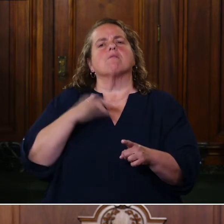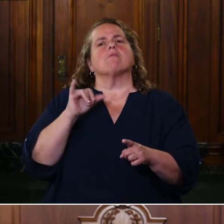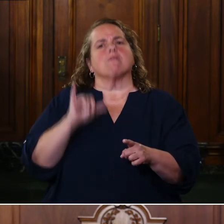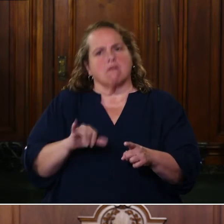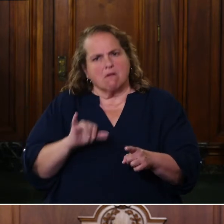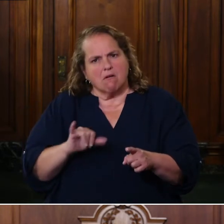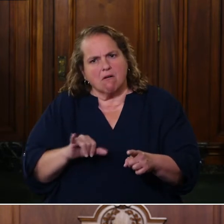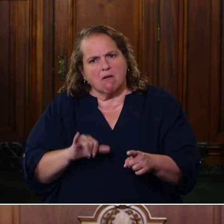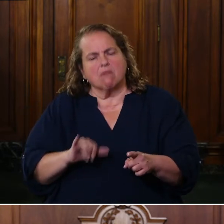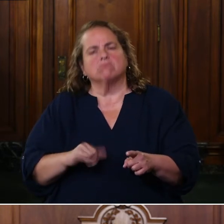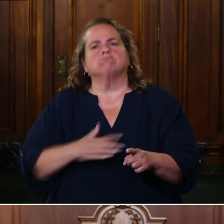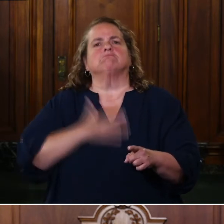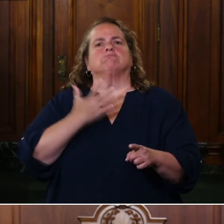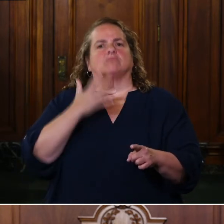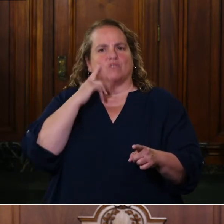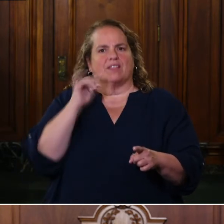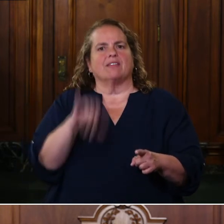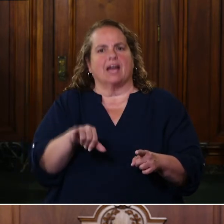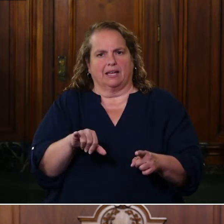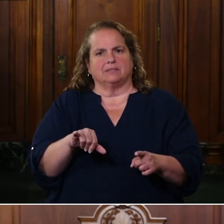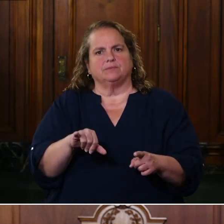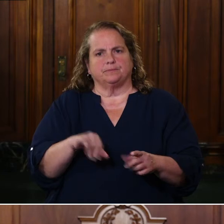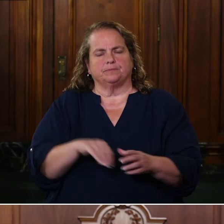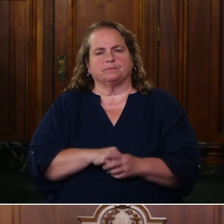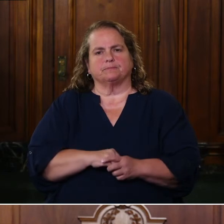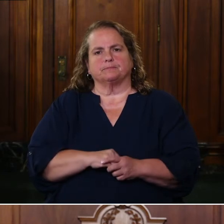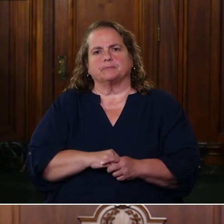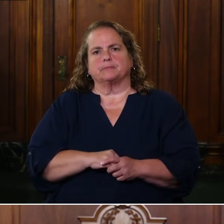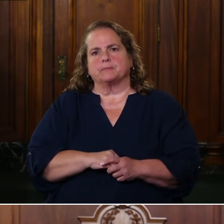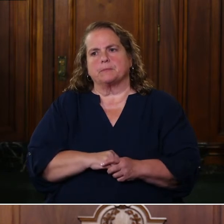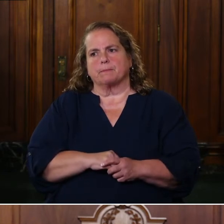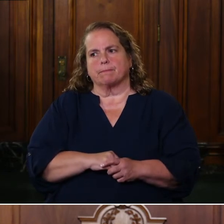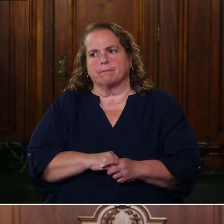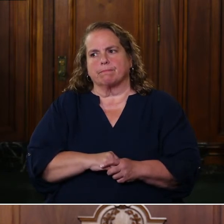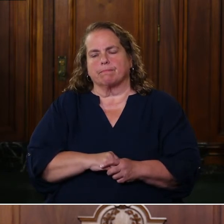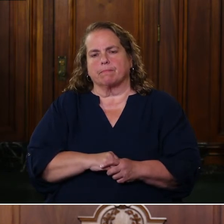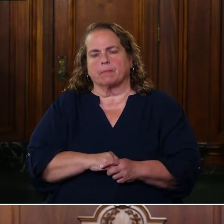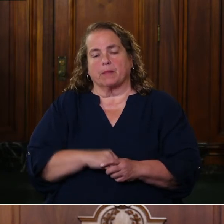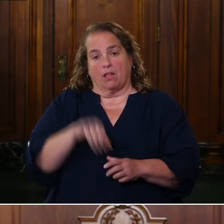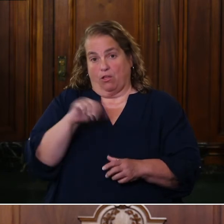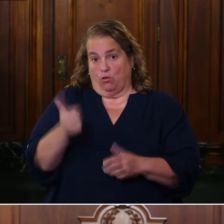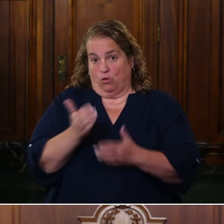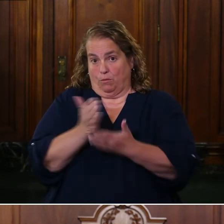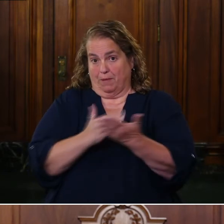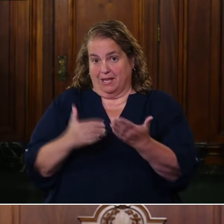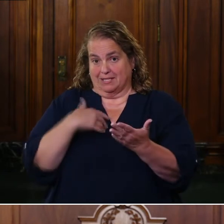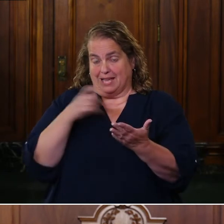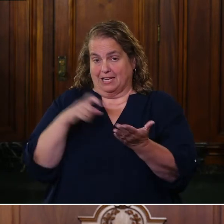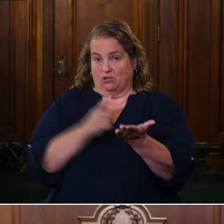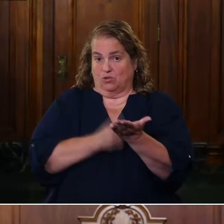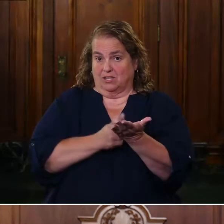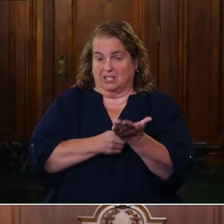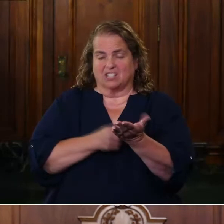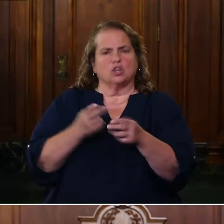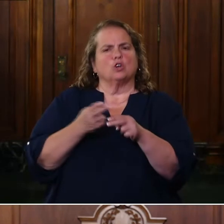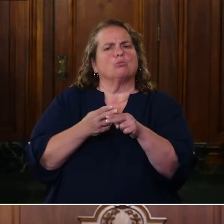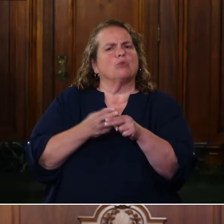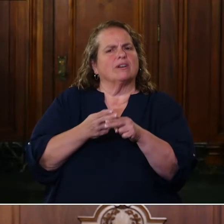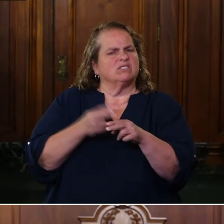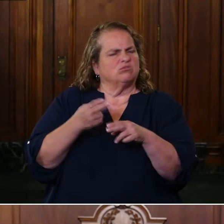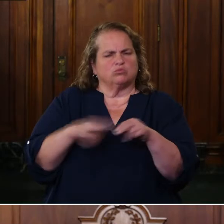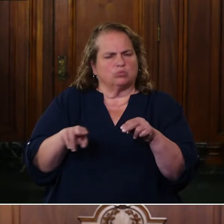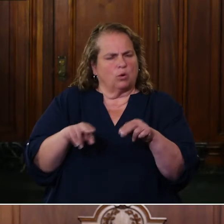The other piece that I'm here to talk about, again, briefly today,